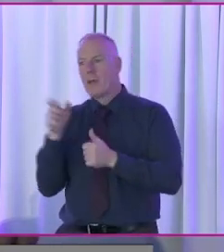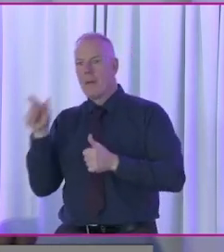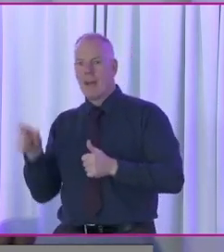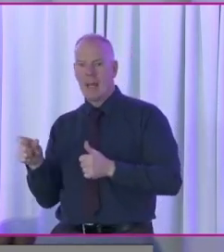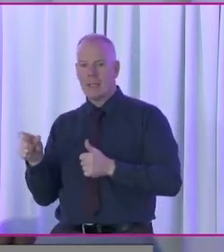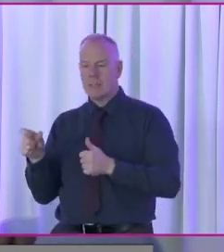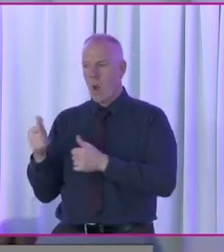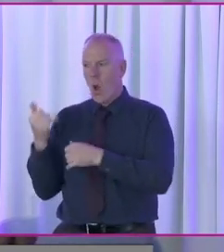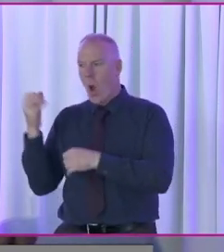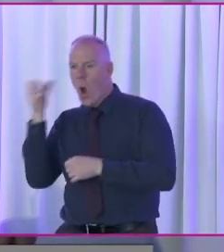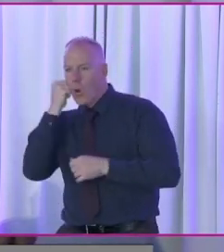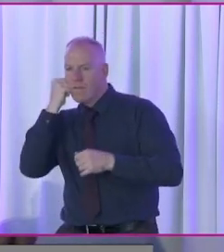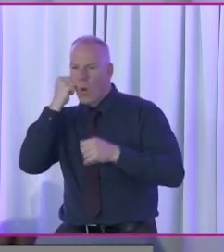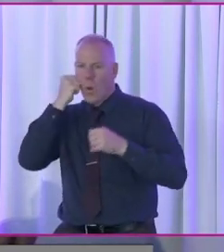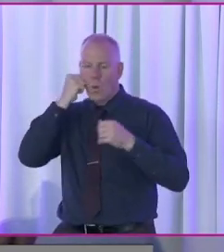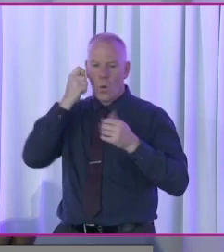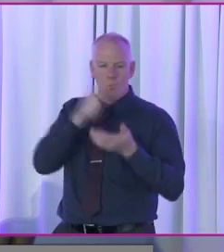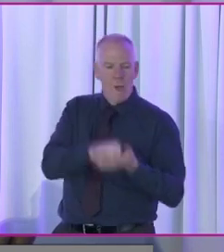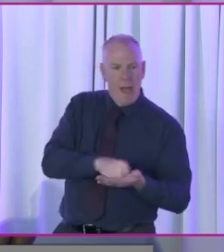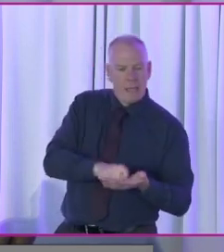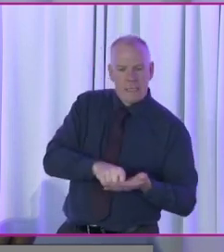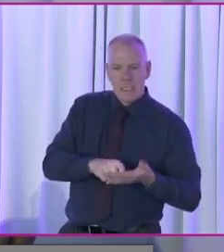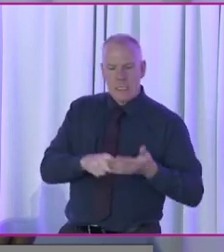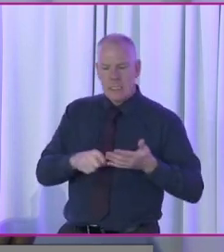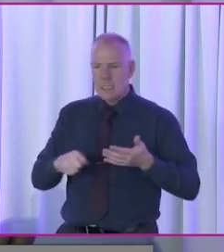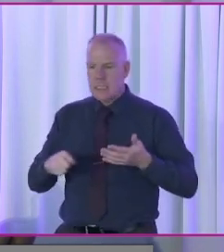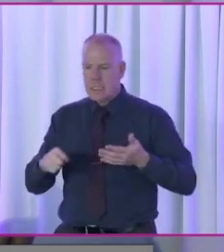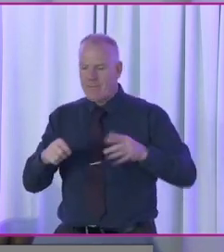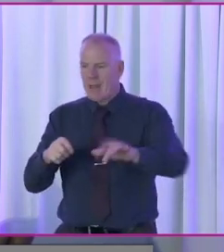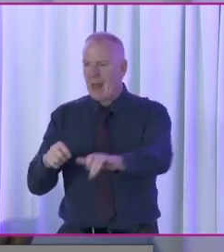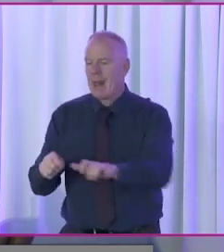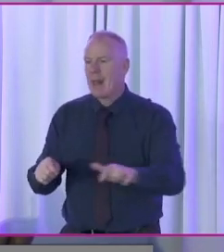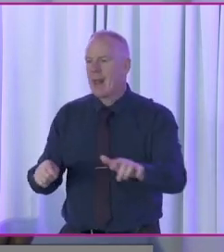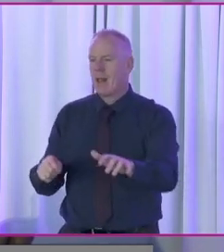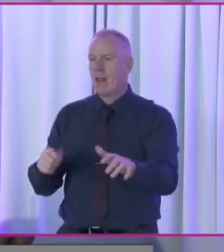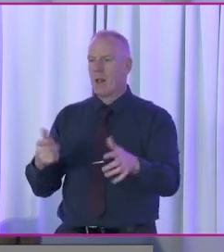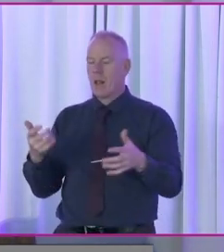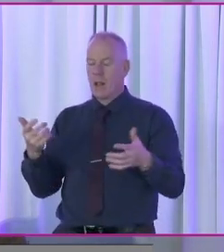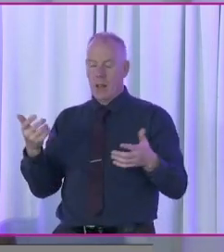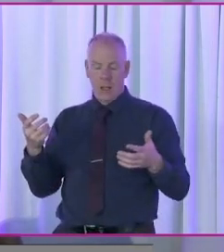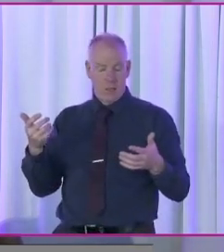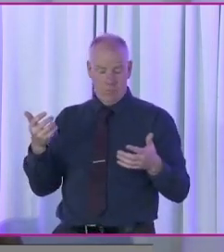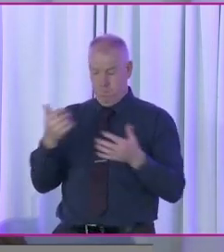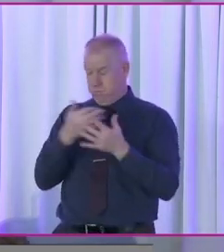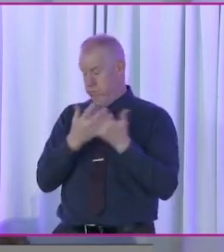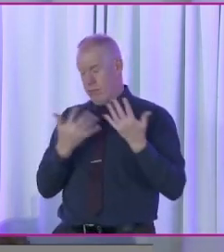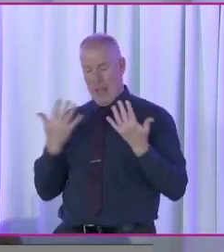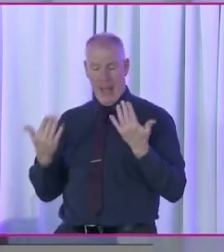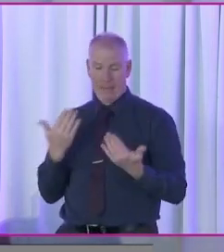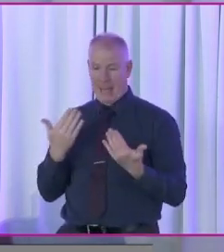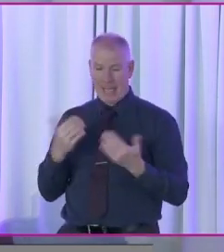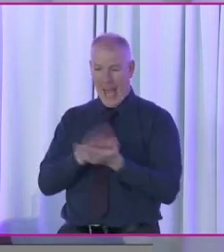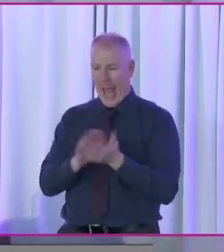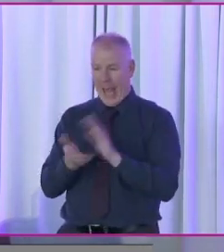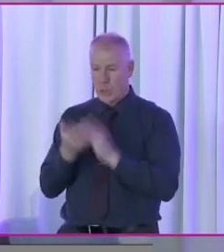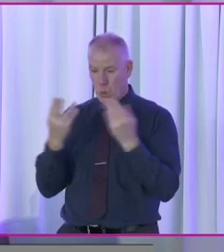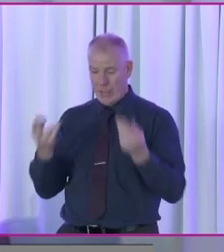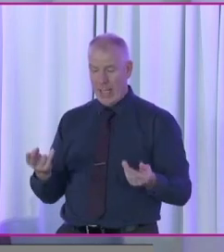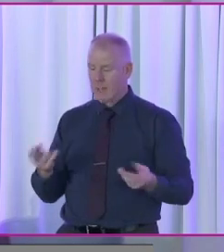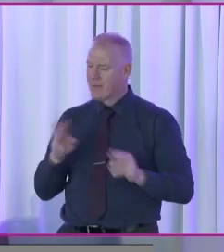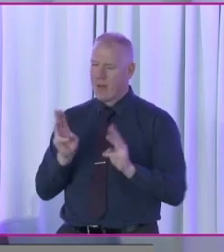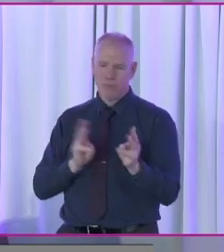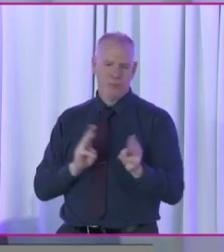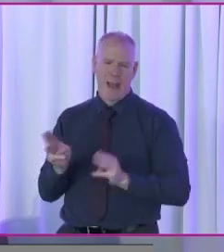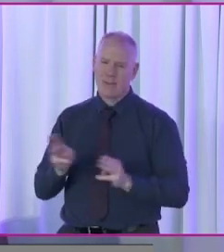the phone, another hand writing, another hand feeling the template, and another hand, I don't know, how many hands would you need? So it's not very practical.